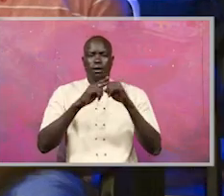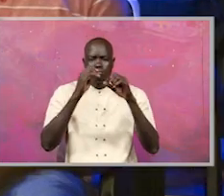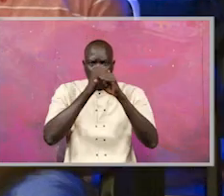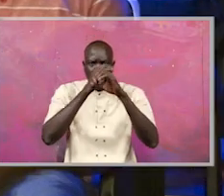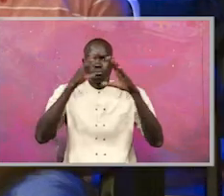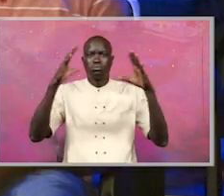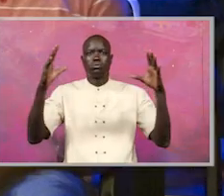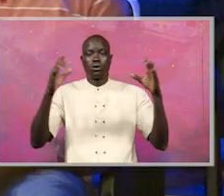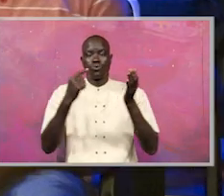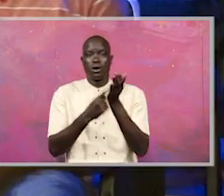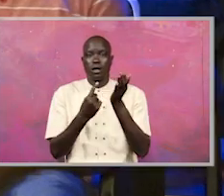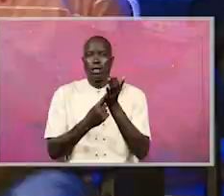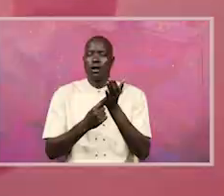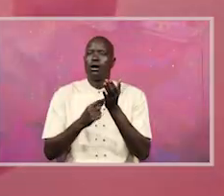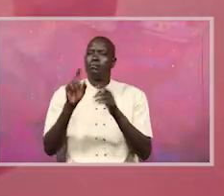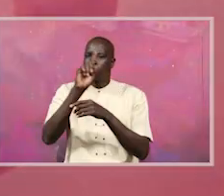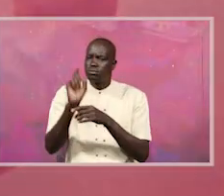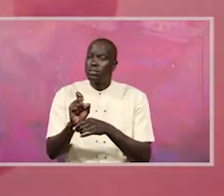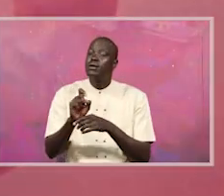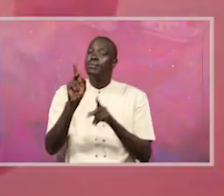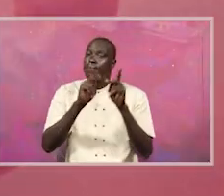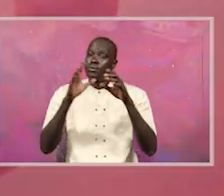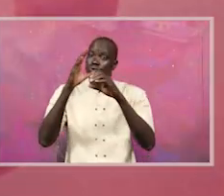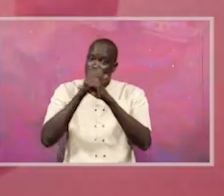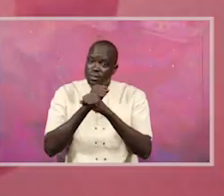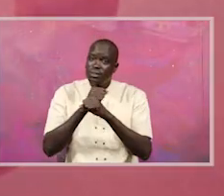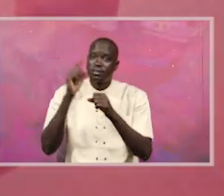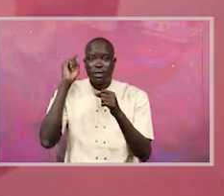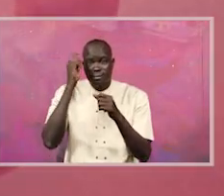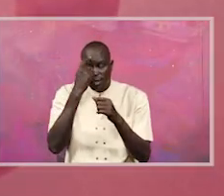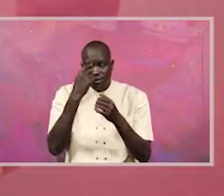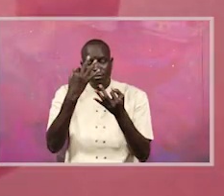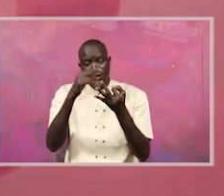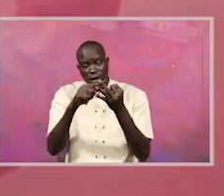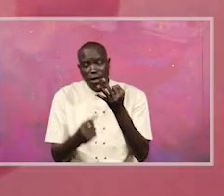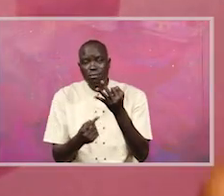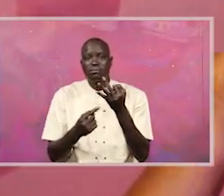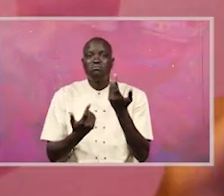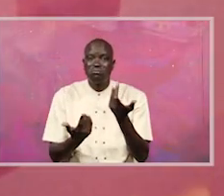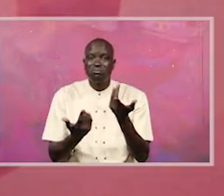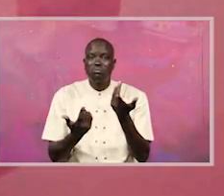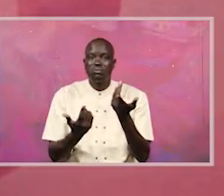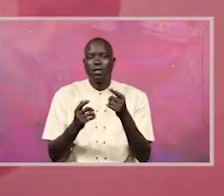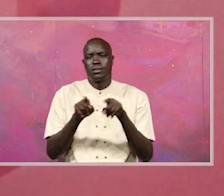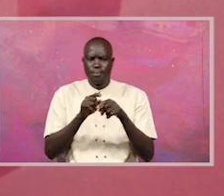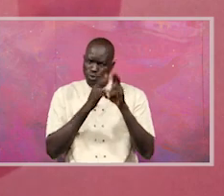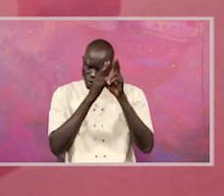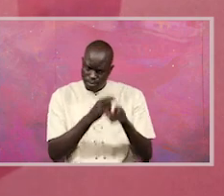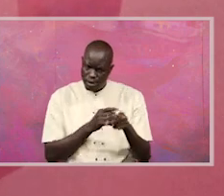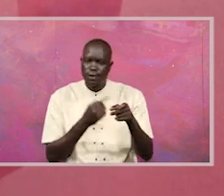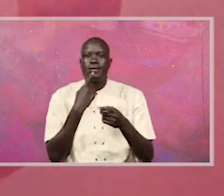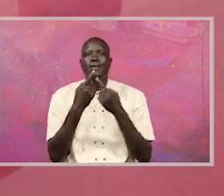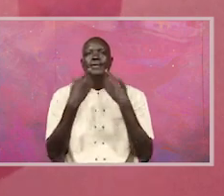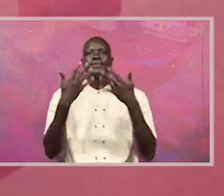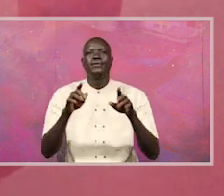citizenry, do people actually trust their government? Do people trust the three arms of government? So people don't... I mean, the Honourable has actually said that